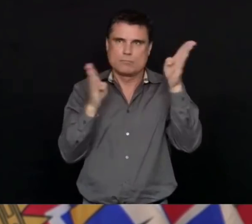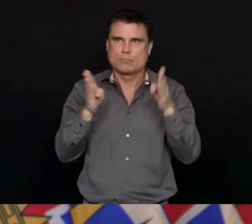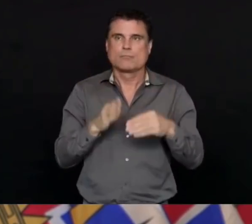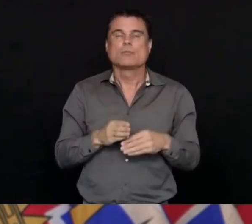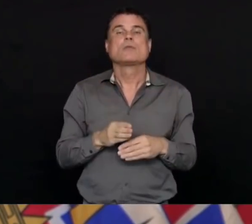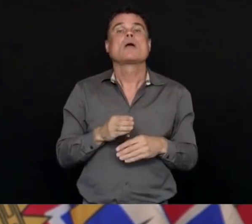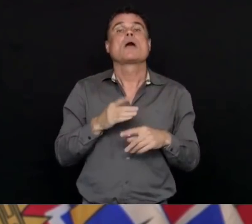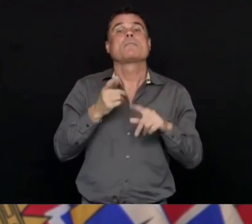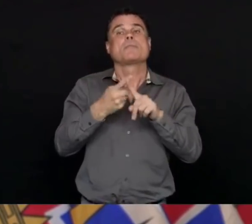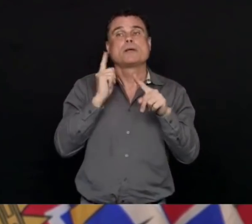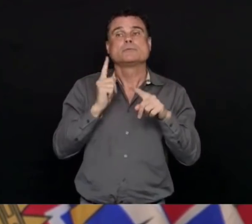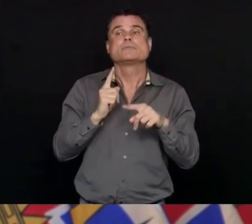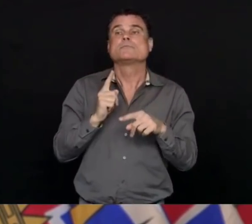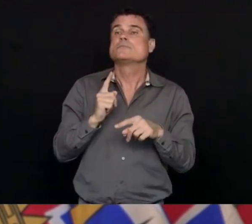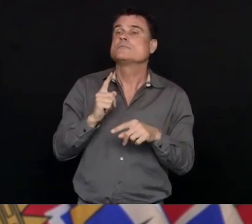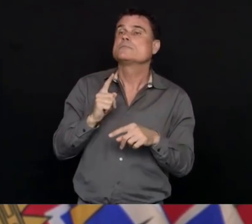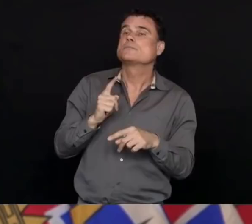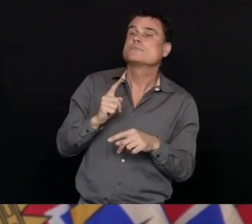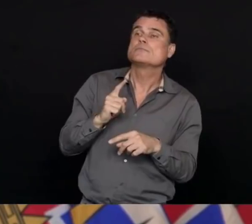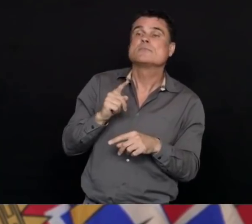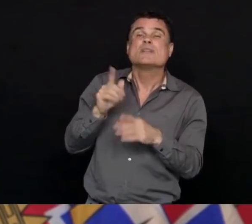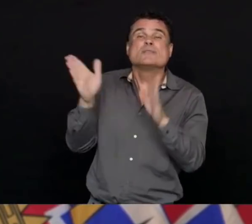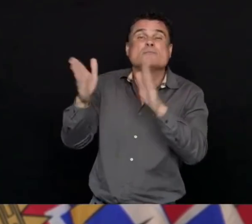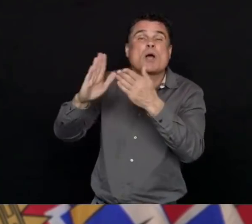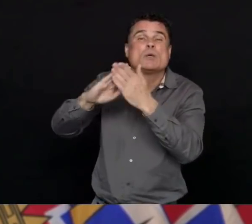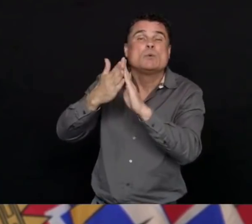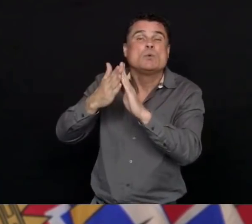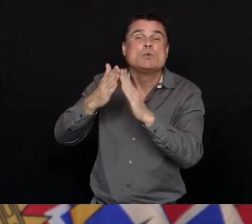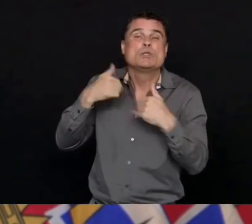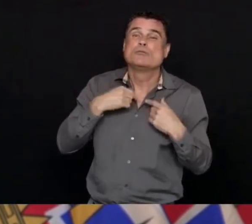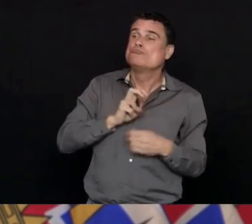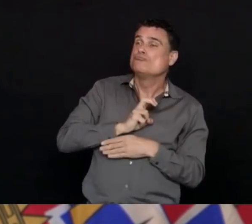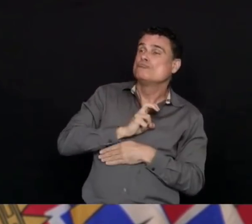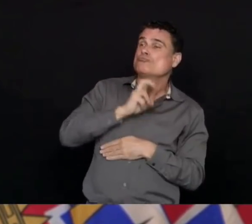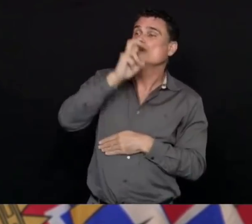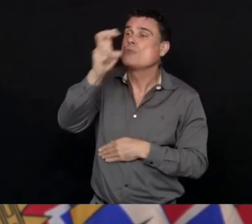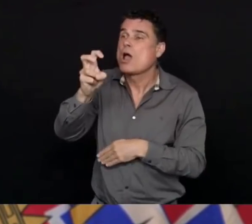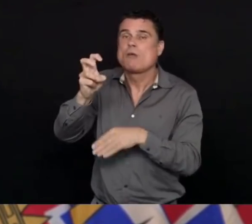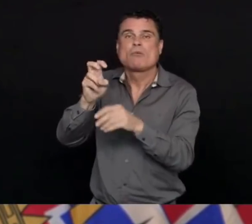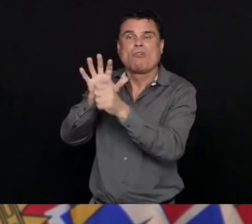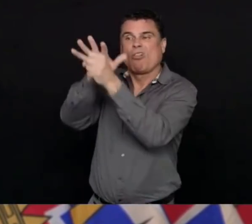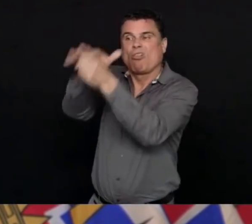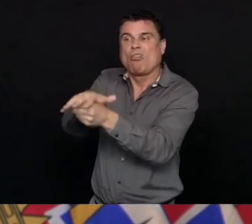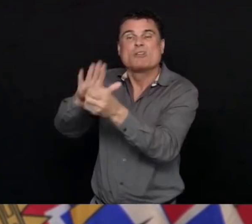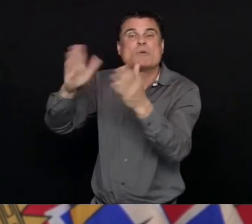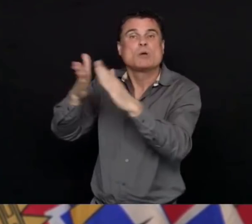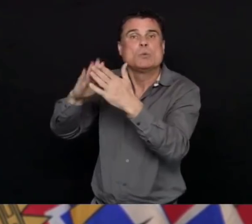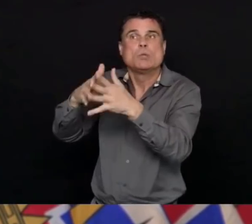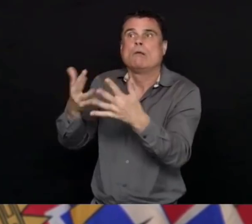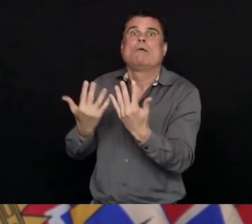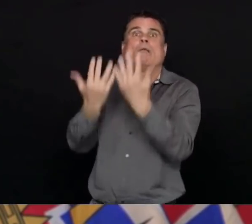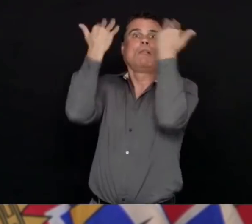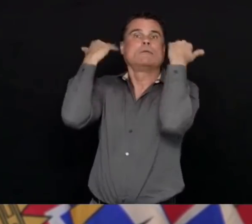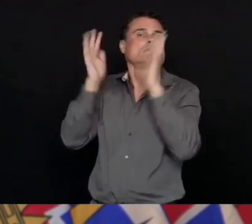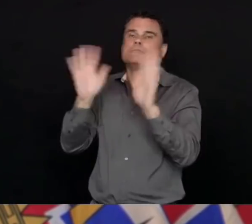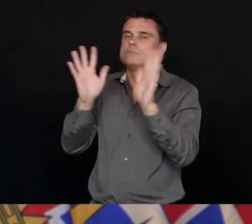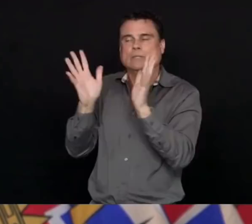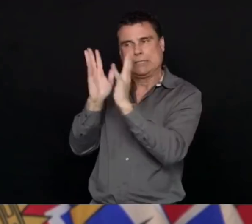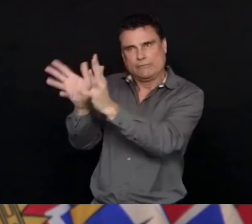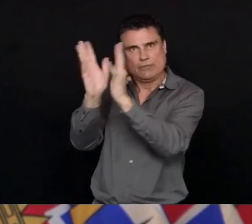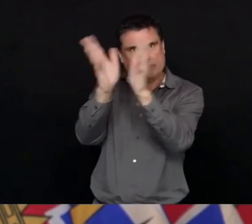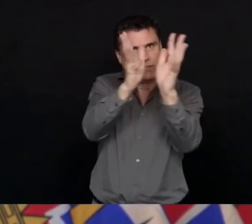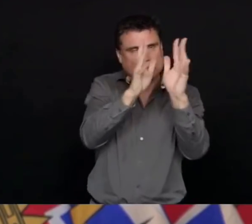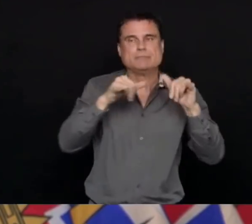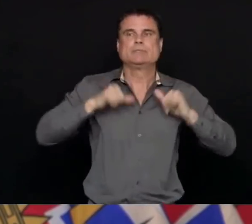And we want to make sure that we are not taking services and support away from those who live locally and need it. It's so